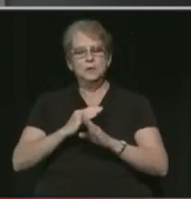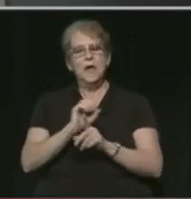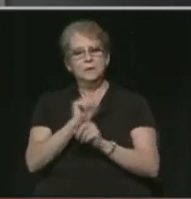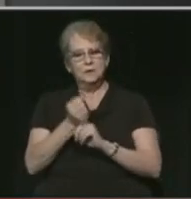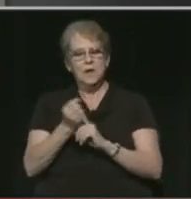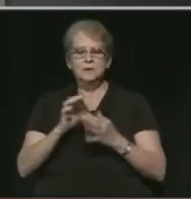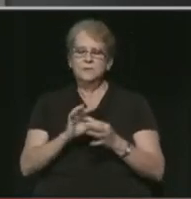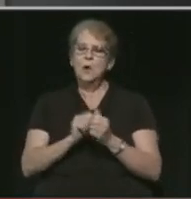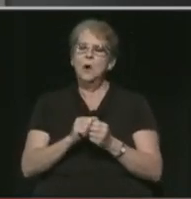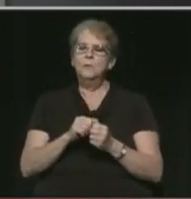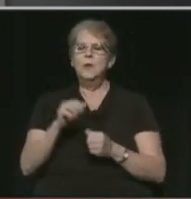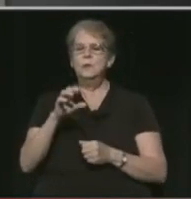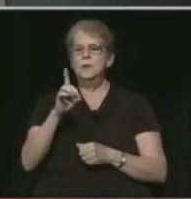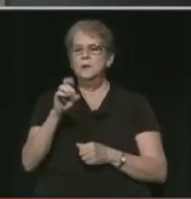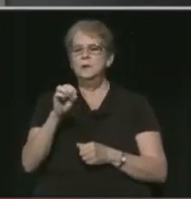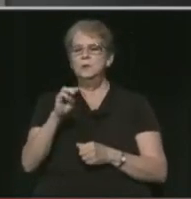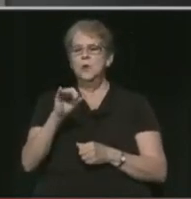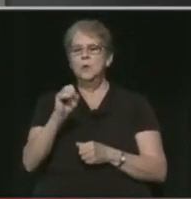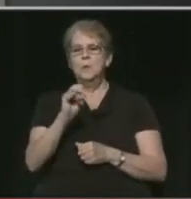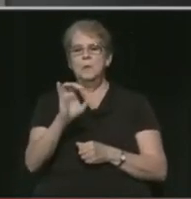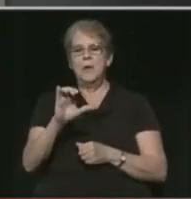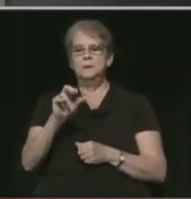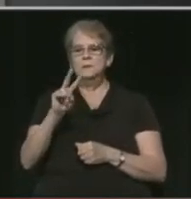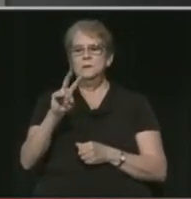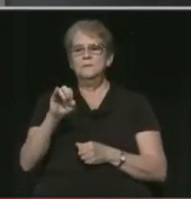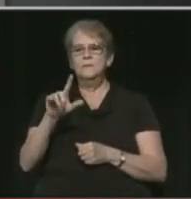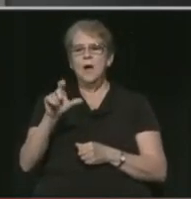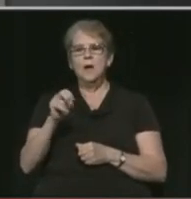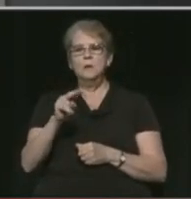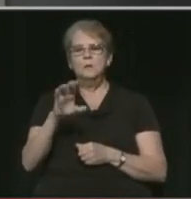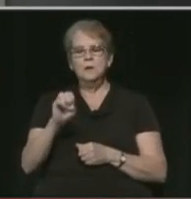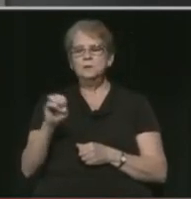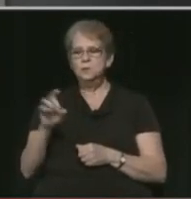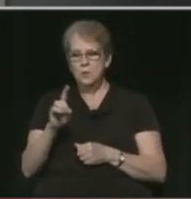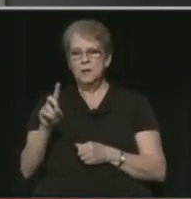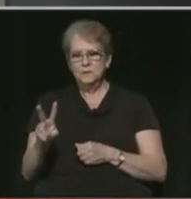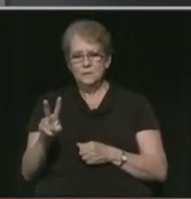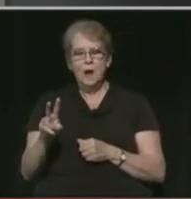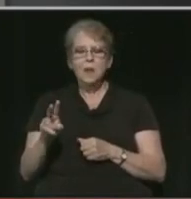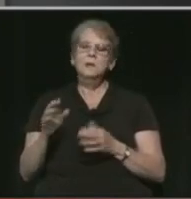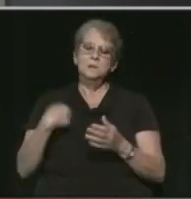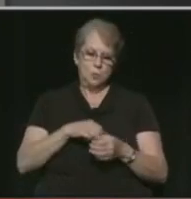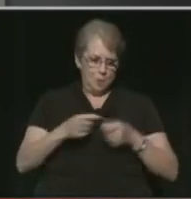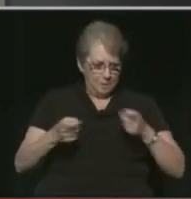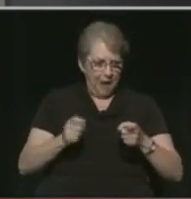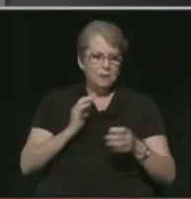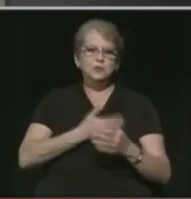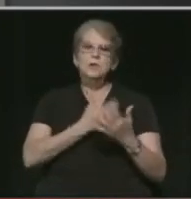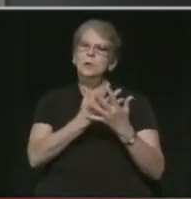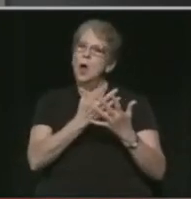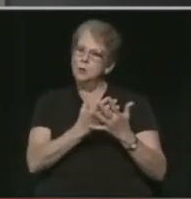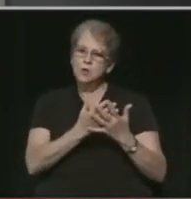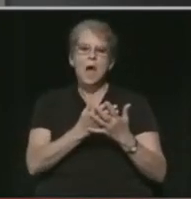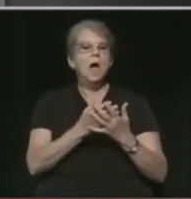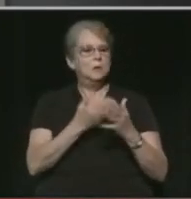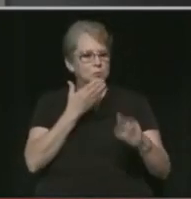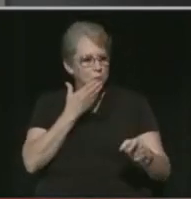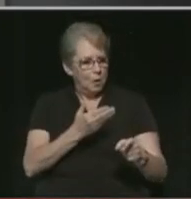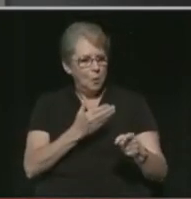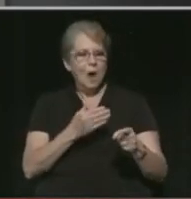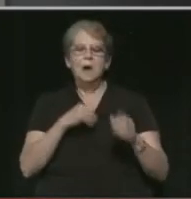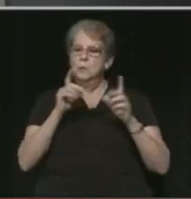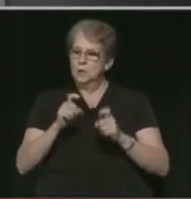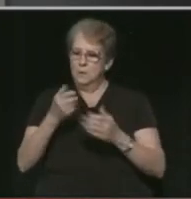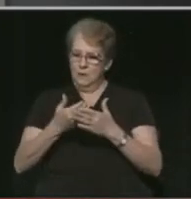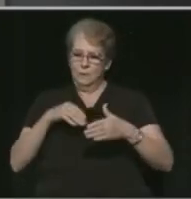domestic violence. We've had a few of those start to come in. We're managing our jail in pretty good shape now. Test them before